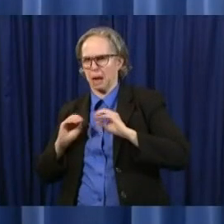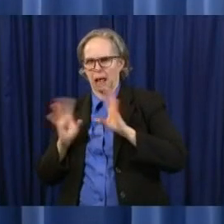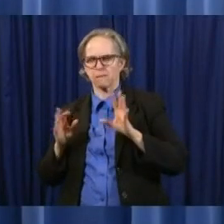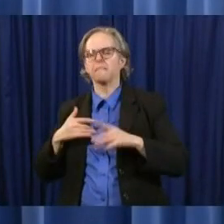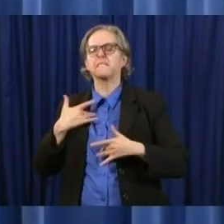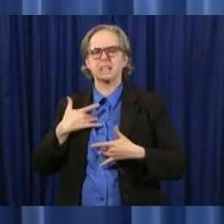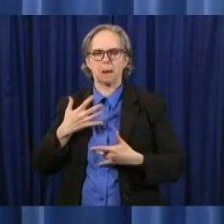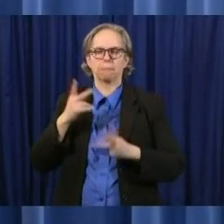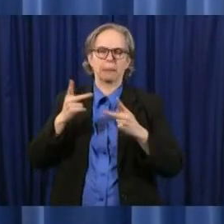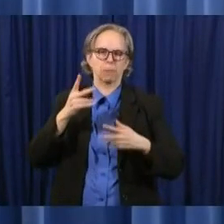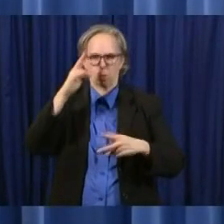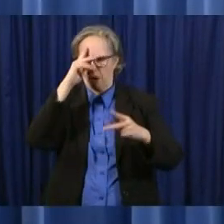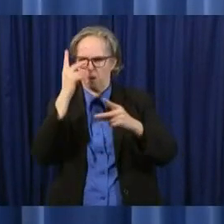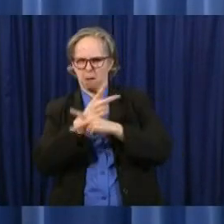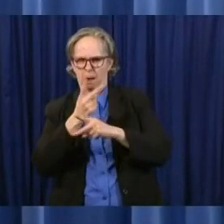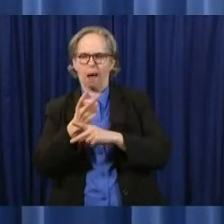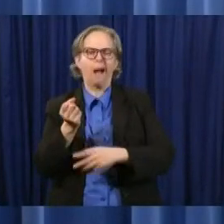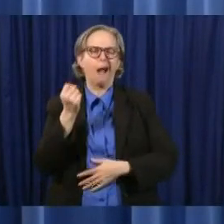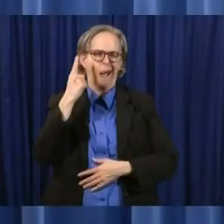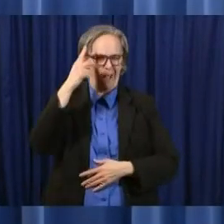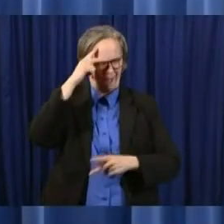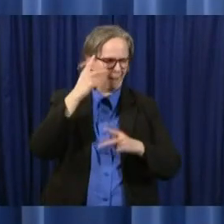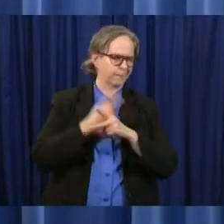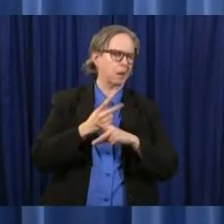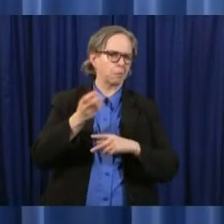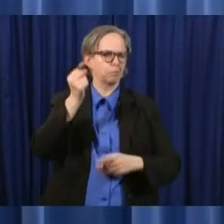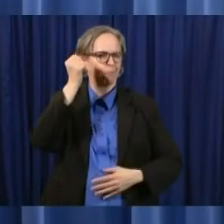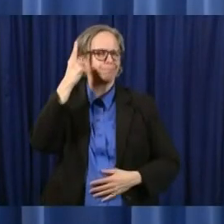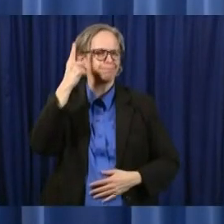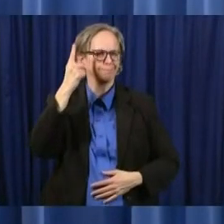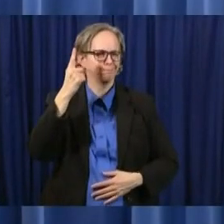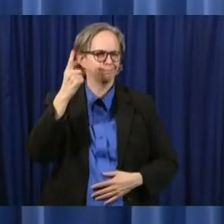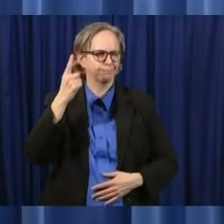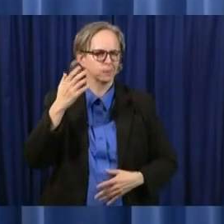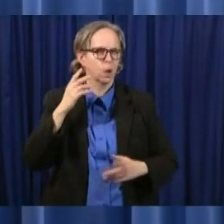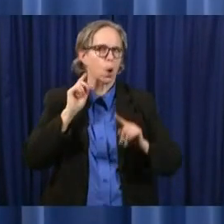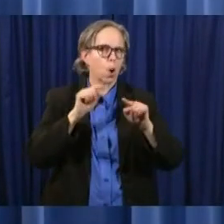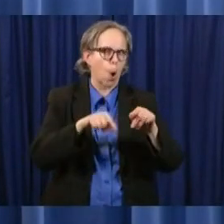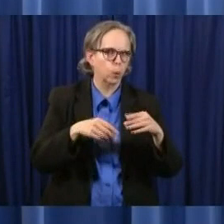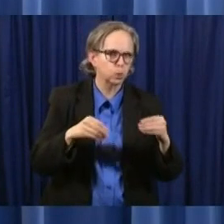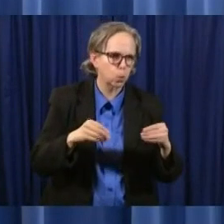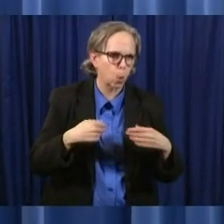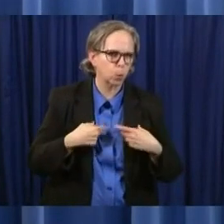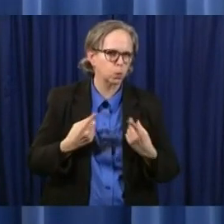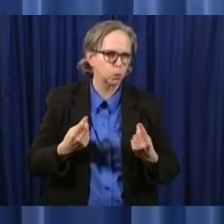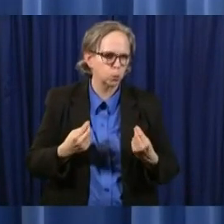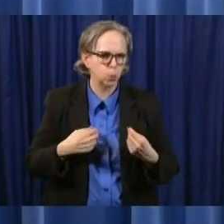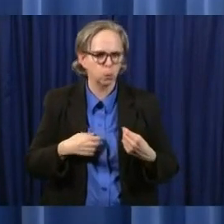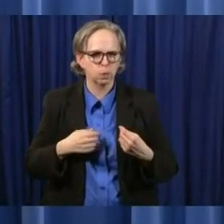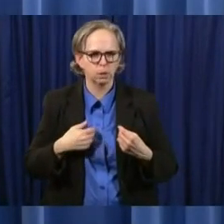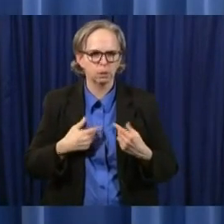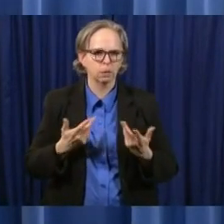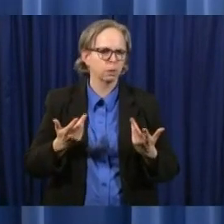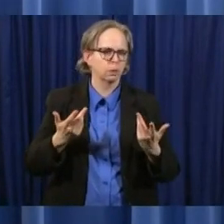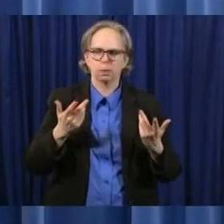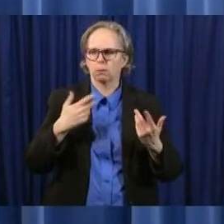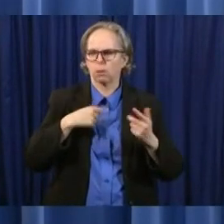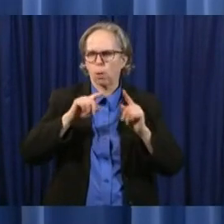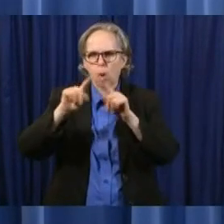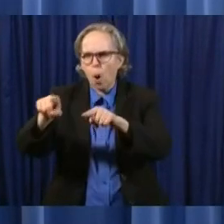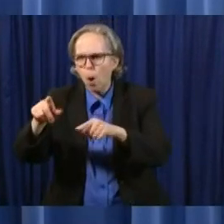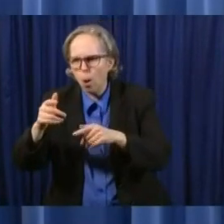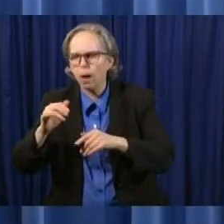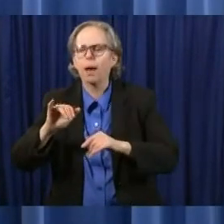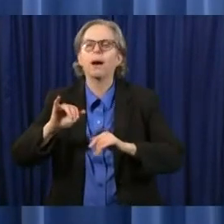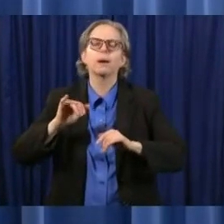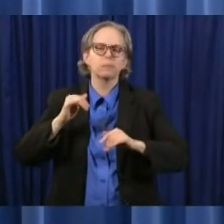this and say to themselves i'm going to the store i'm going to the grocery store i'm going to the jewelry store whatever it is really